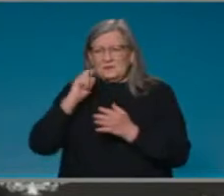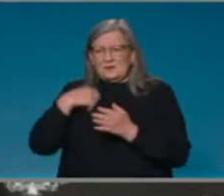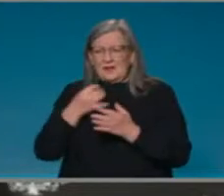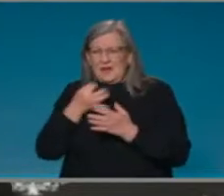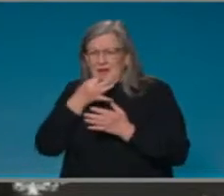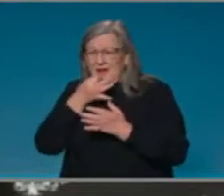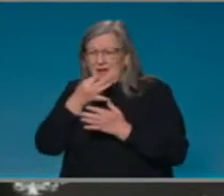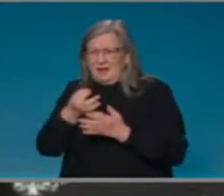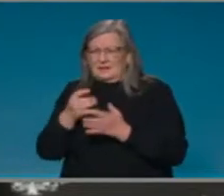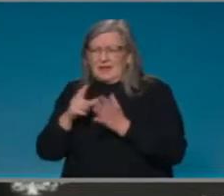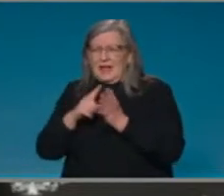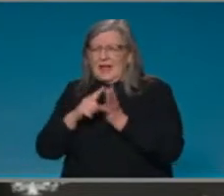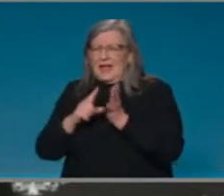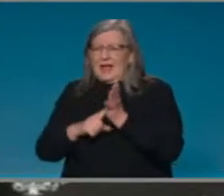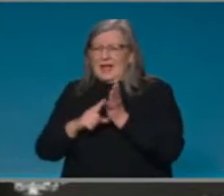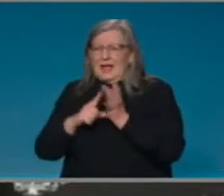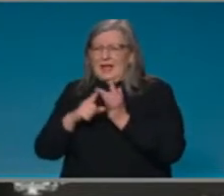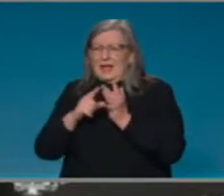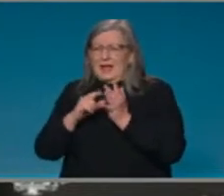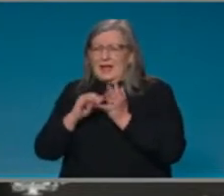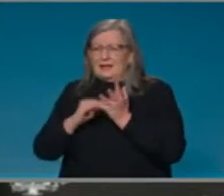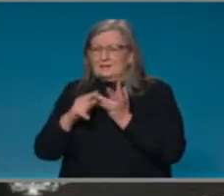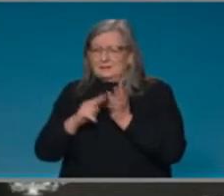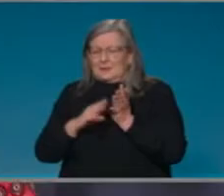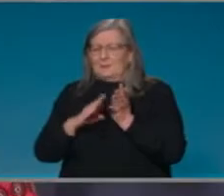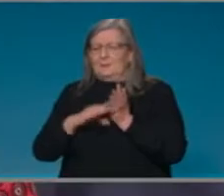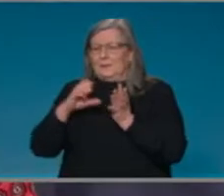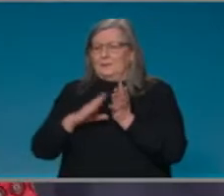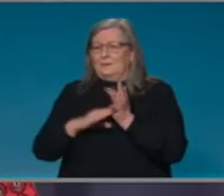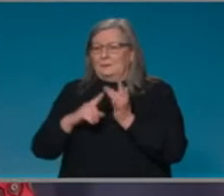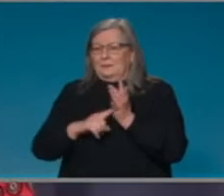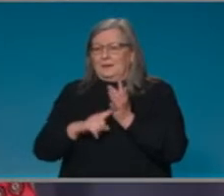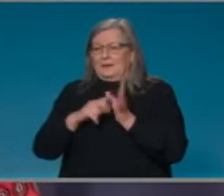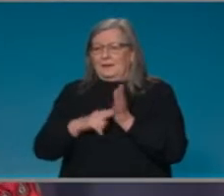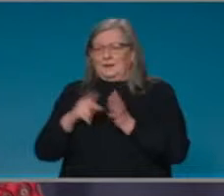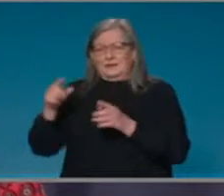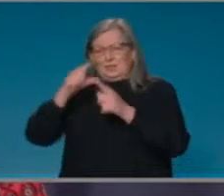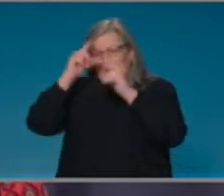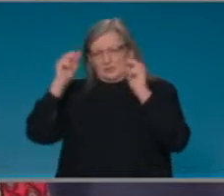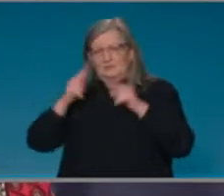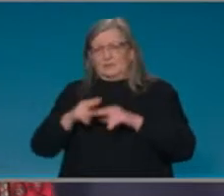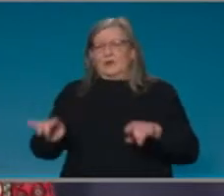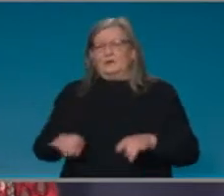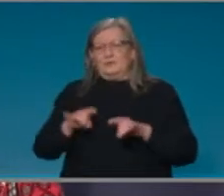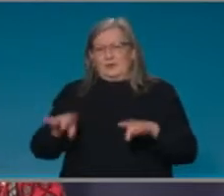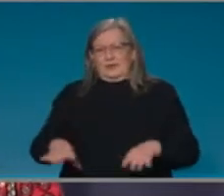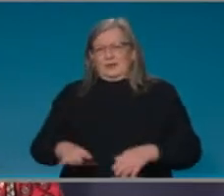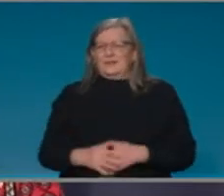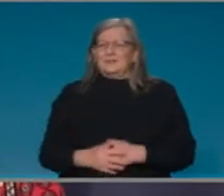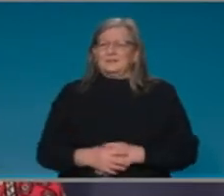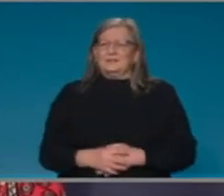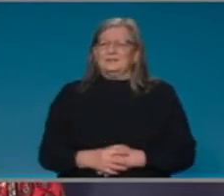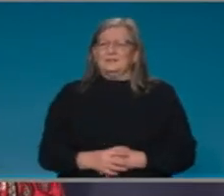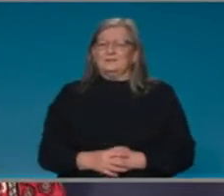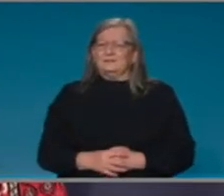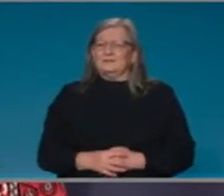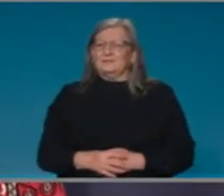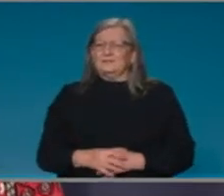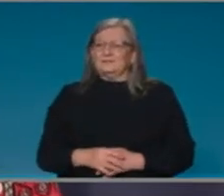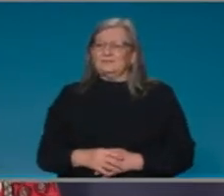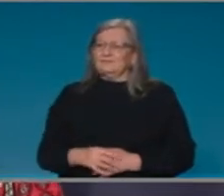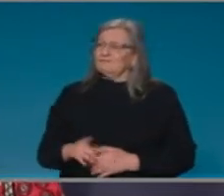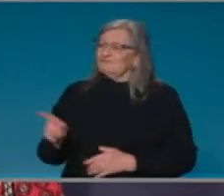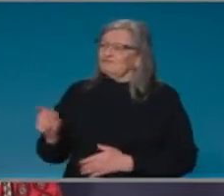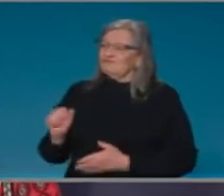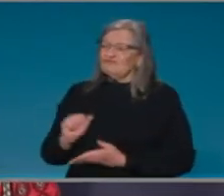Nursing and Midwifery Officer for Australia. Thank you, Minister. So yes, as the Minister said, as of yesterday, 12 to 15 year